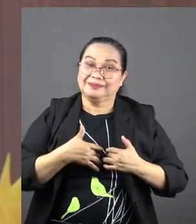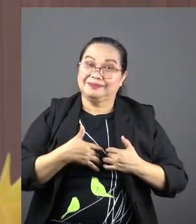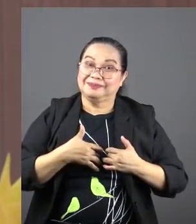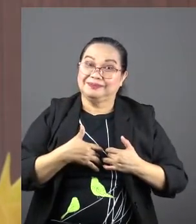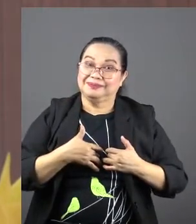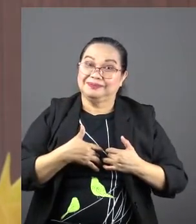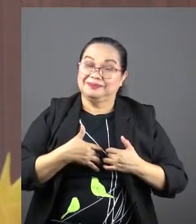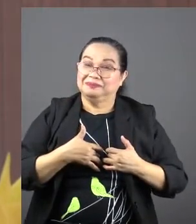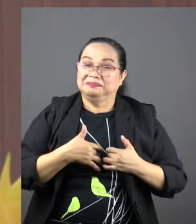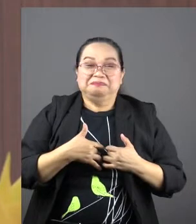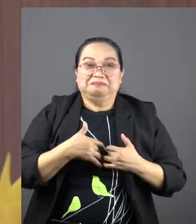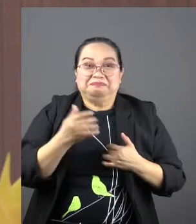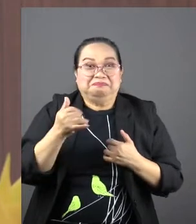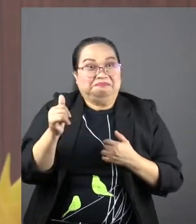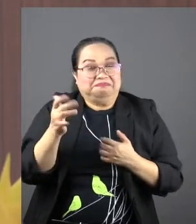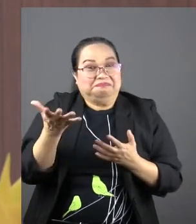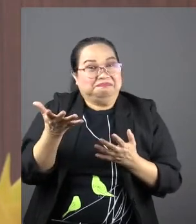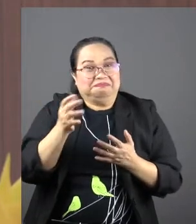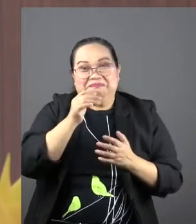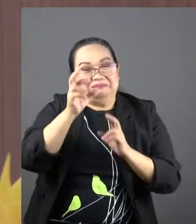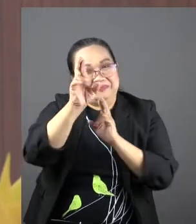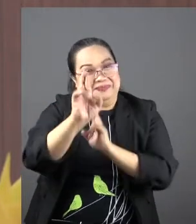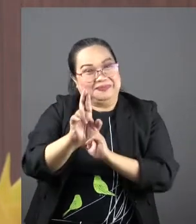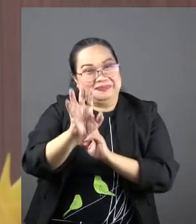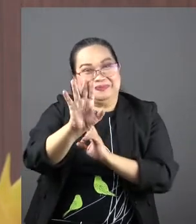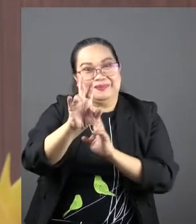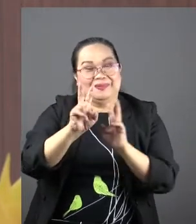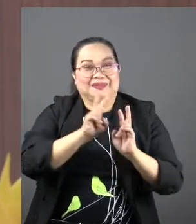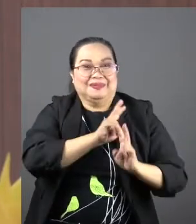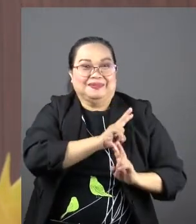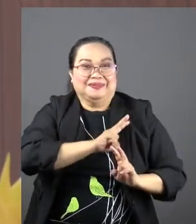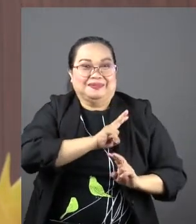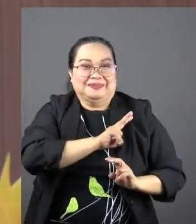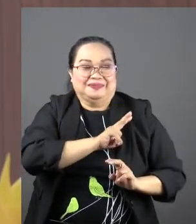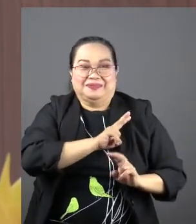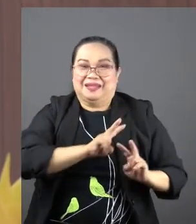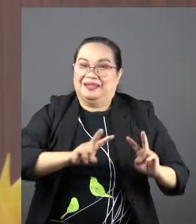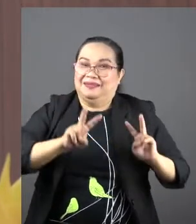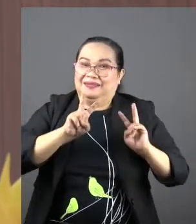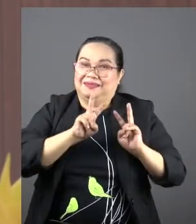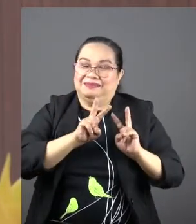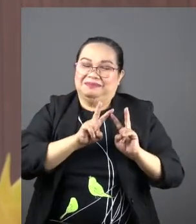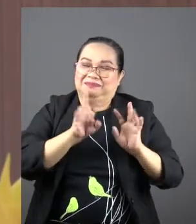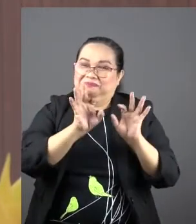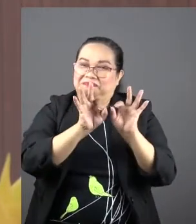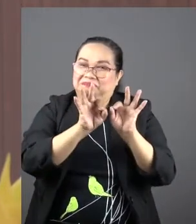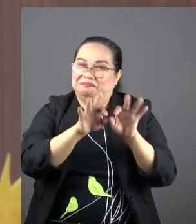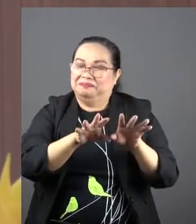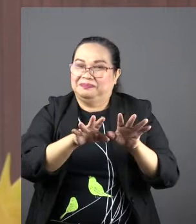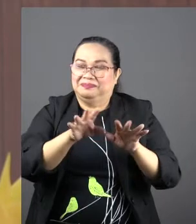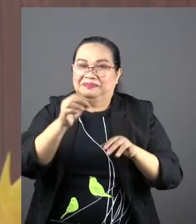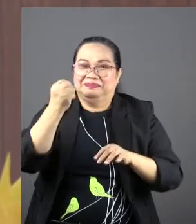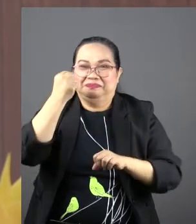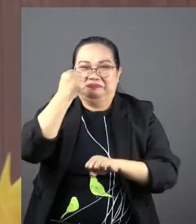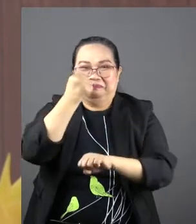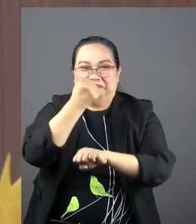They don't honor your values. They don't carry them. Sometimes, they turn their